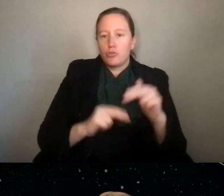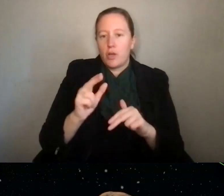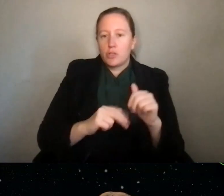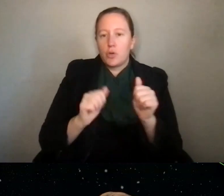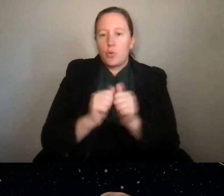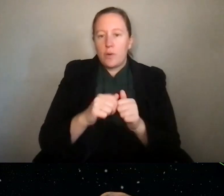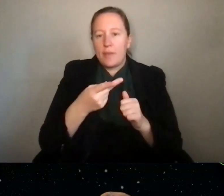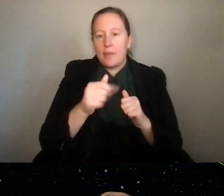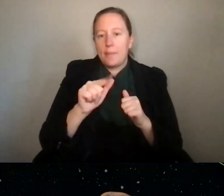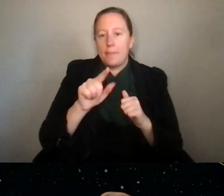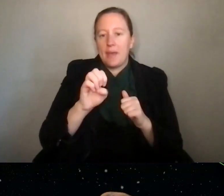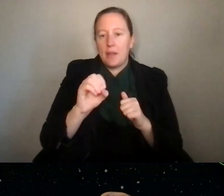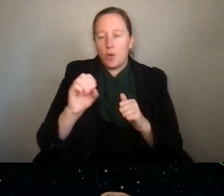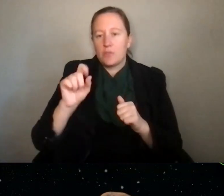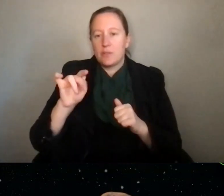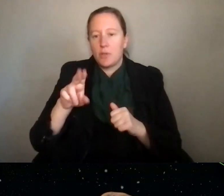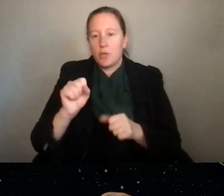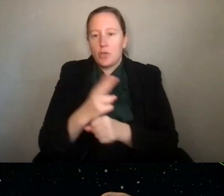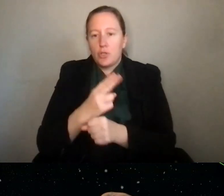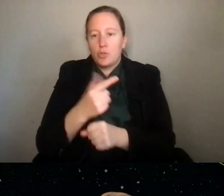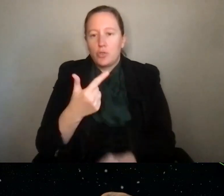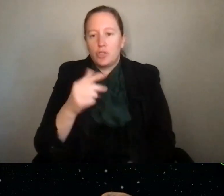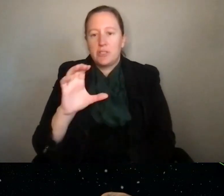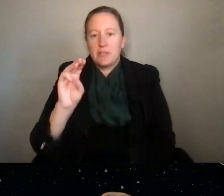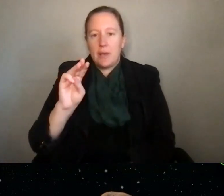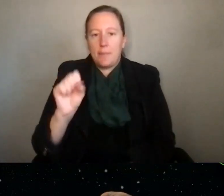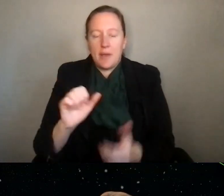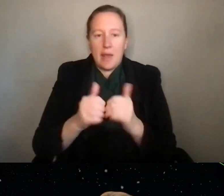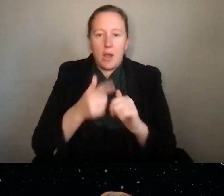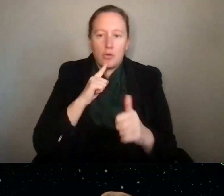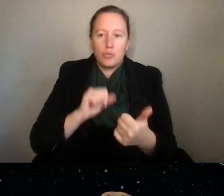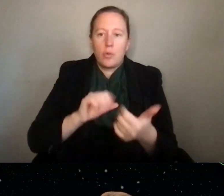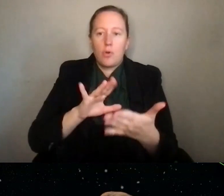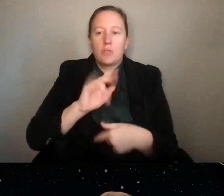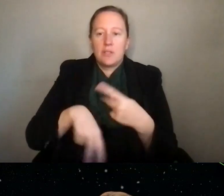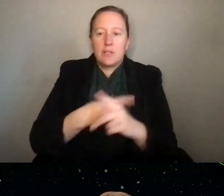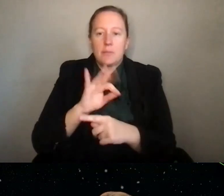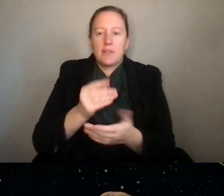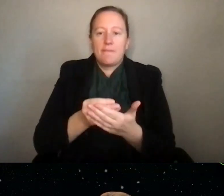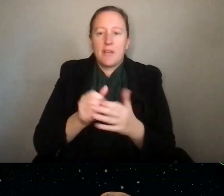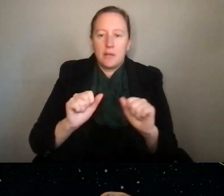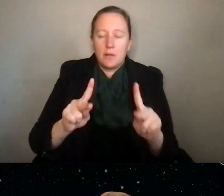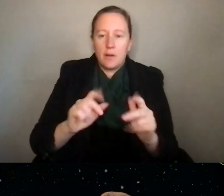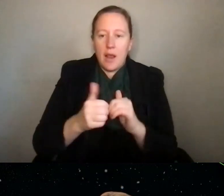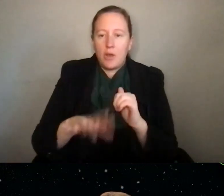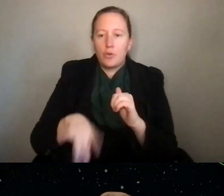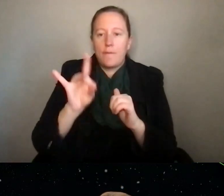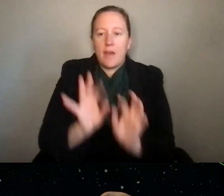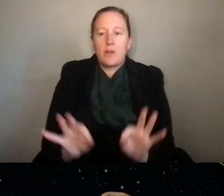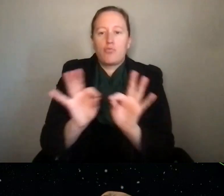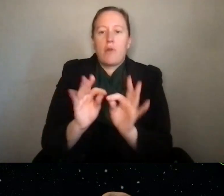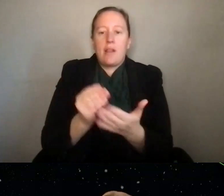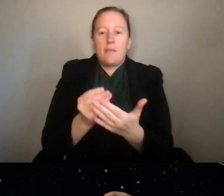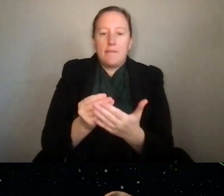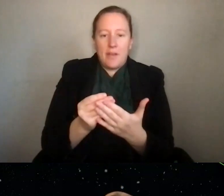paleo simulation simulations using GCMS. How to approach these types of funding opportunities and how to find relevant funding